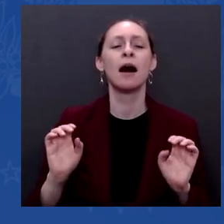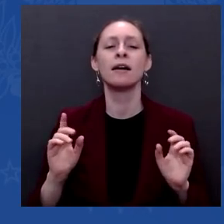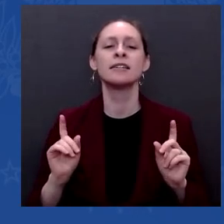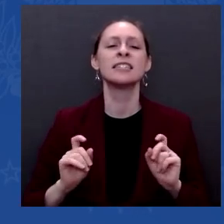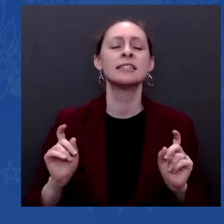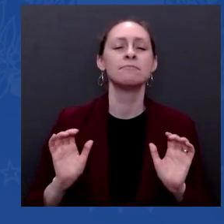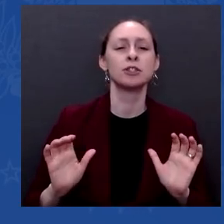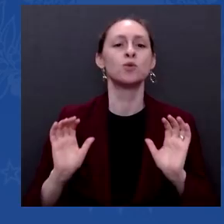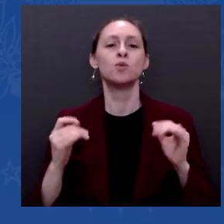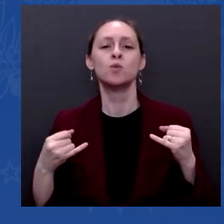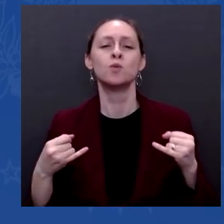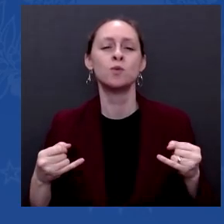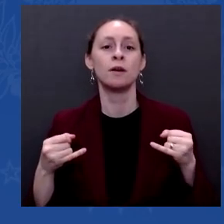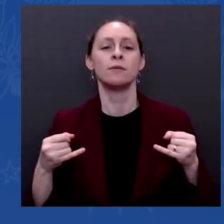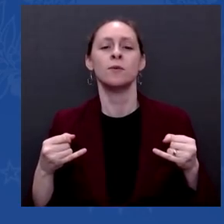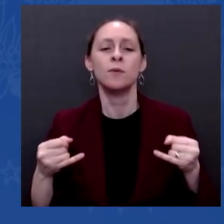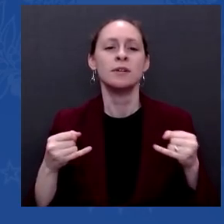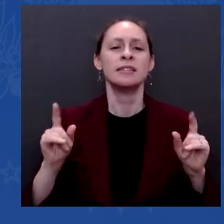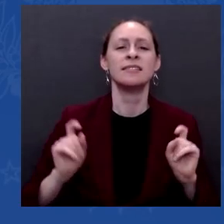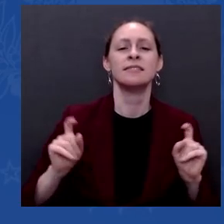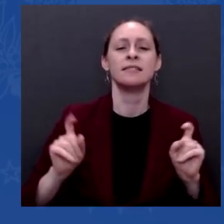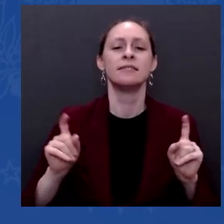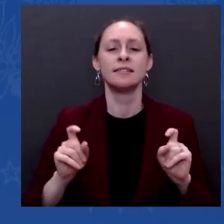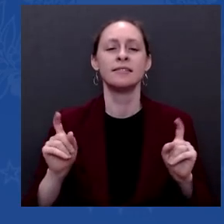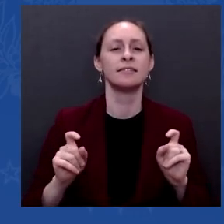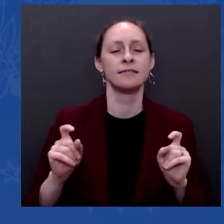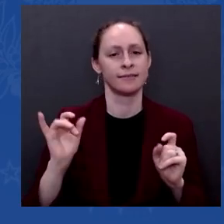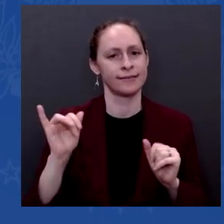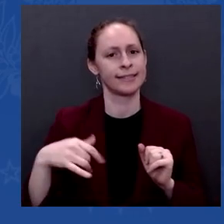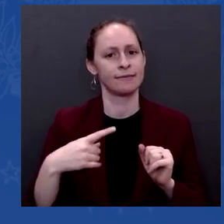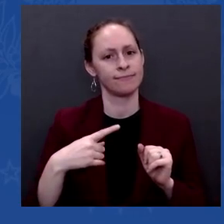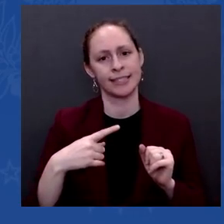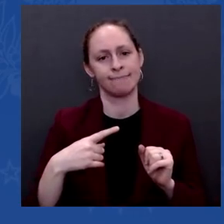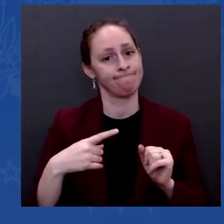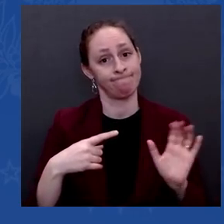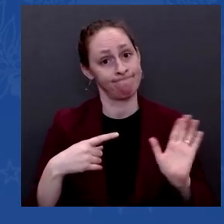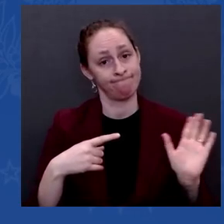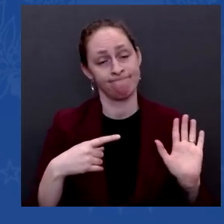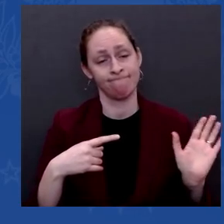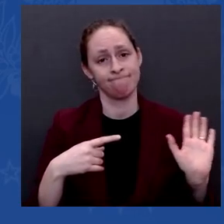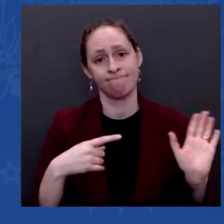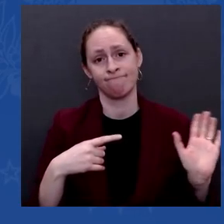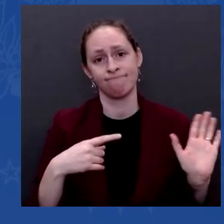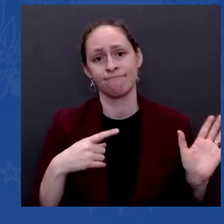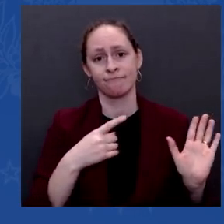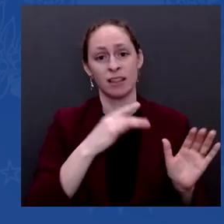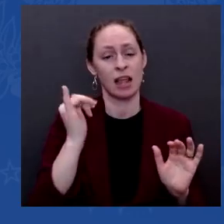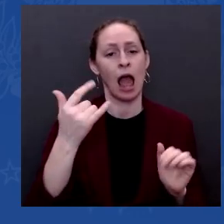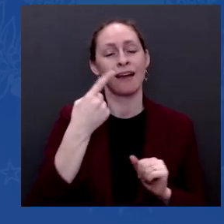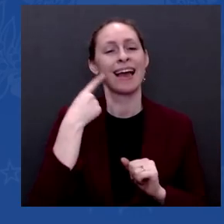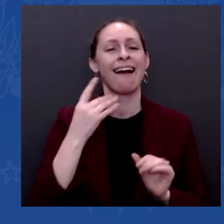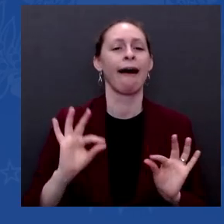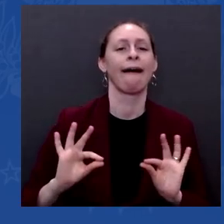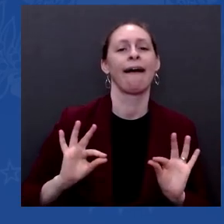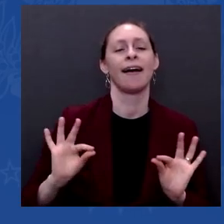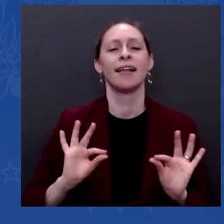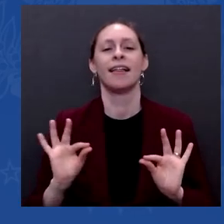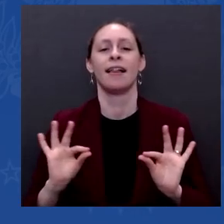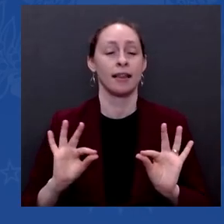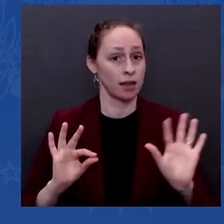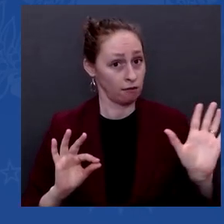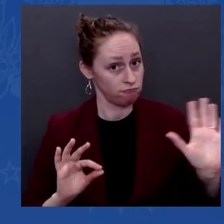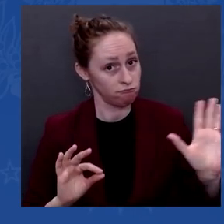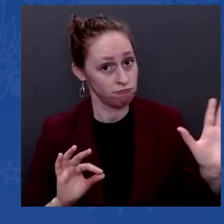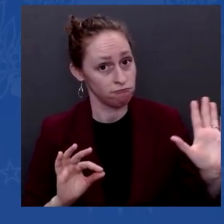price for it that he doesn't think now will cost him what it's going to cost him. And I think he'll regret having done